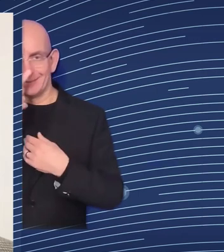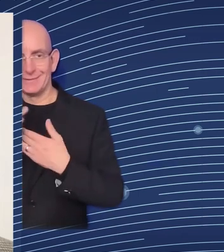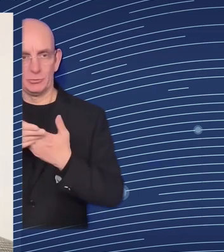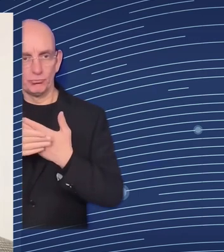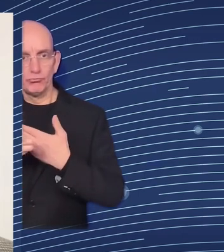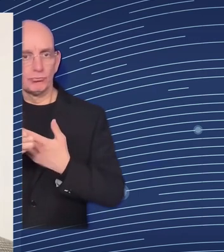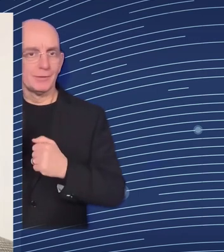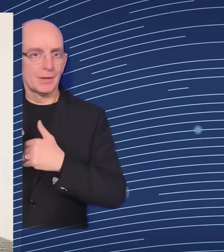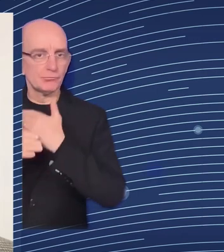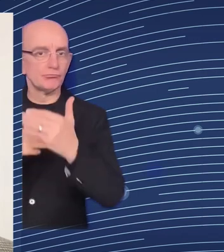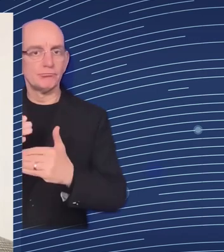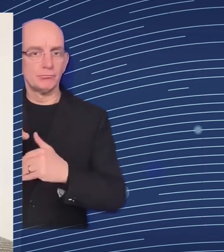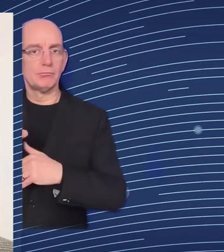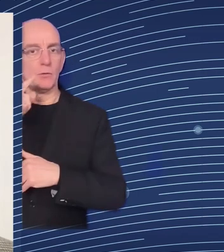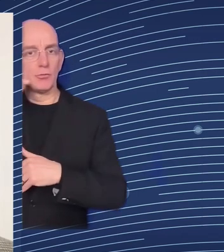this context in particular